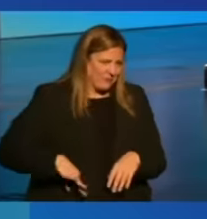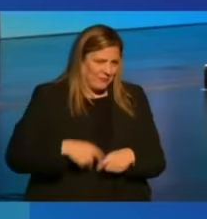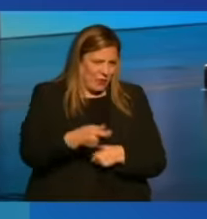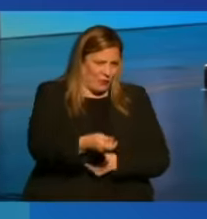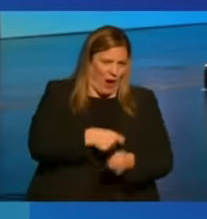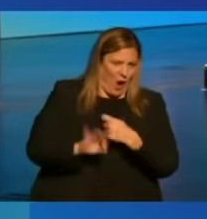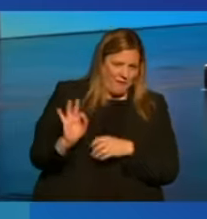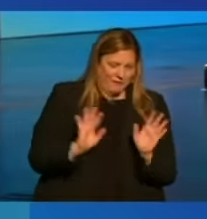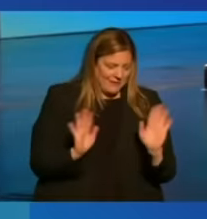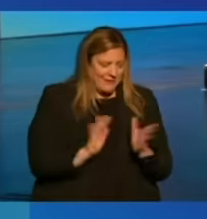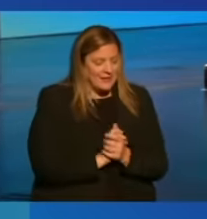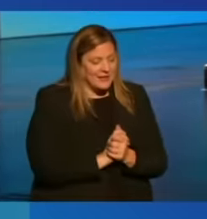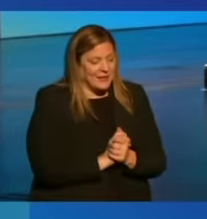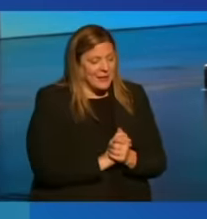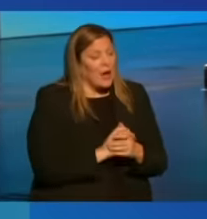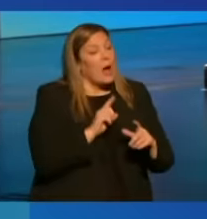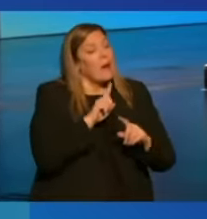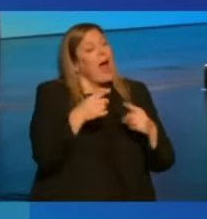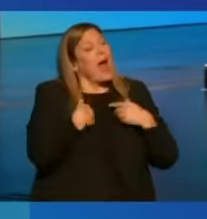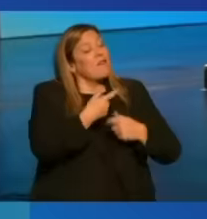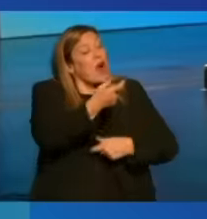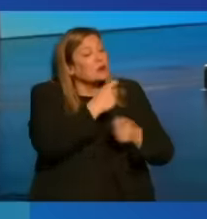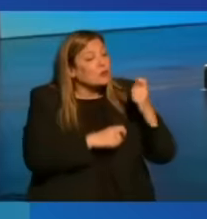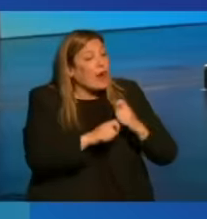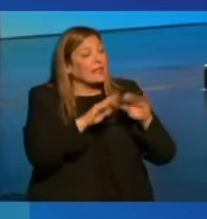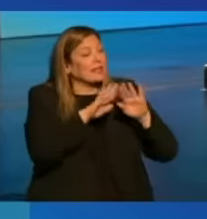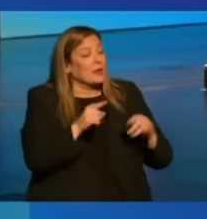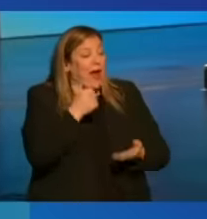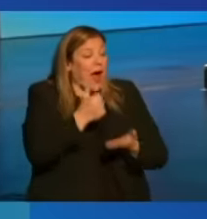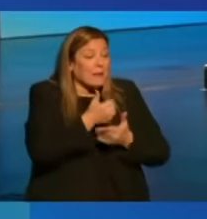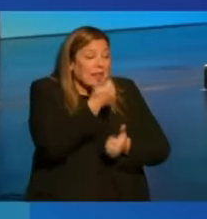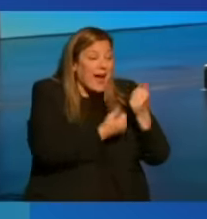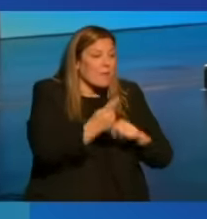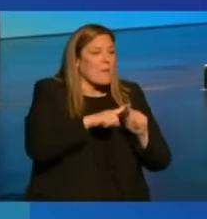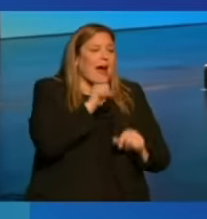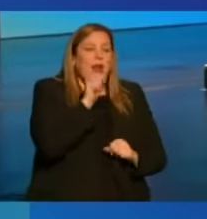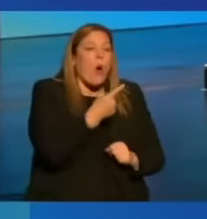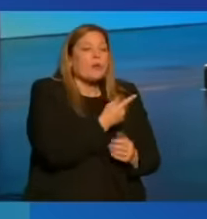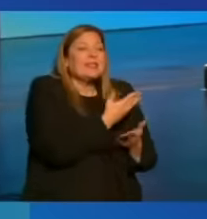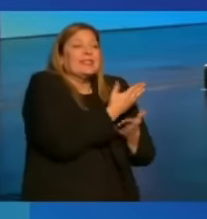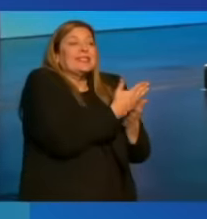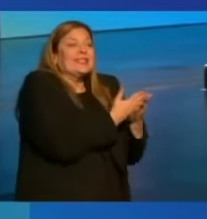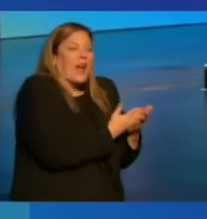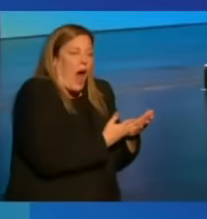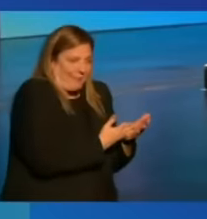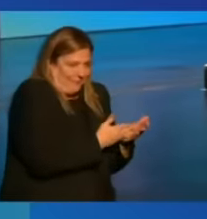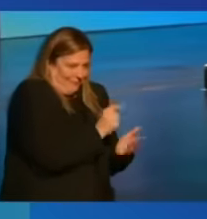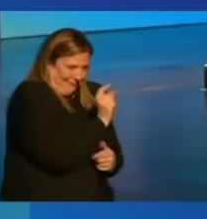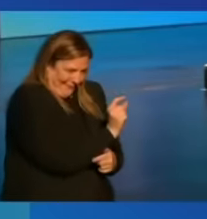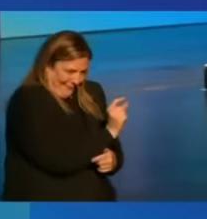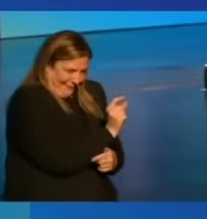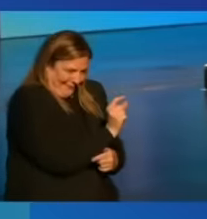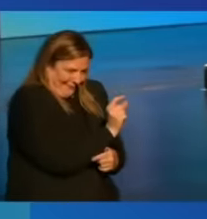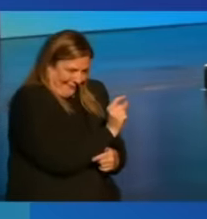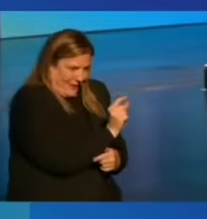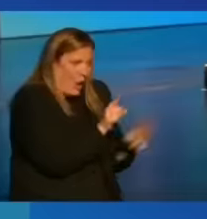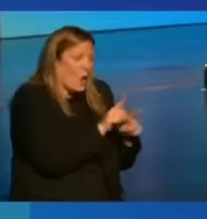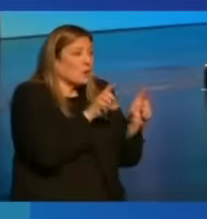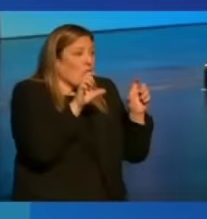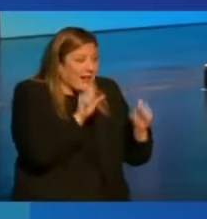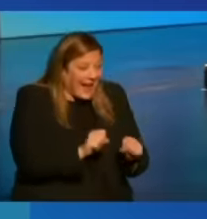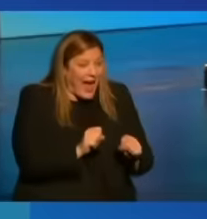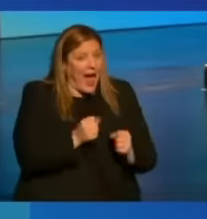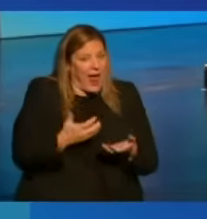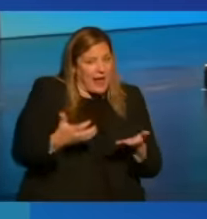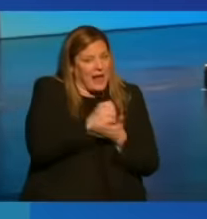So building a trade regime that helps everyone, and not just some, and that can garner political